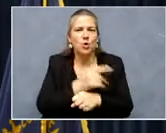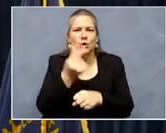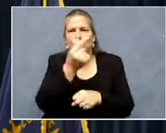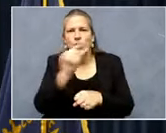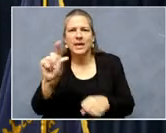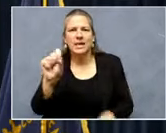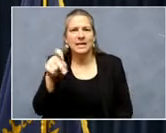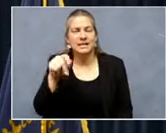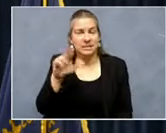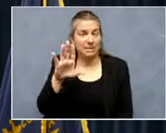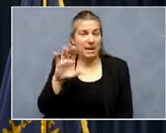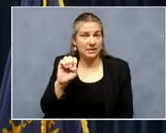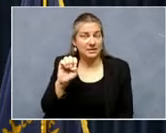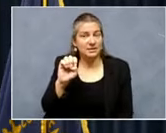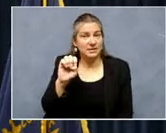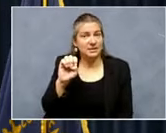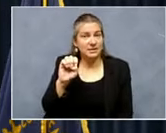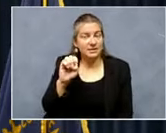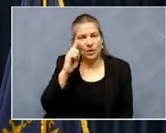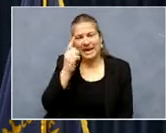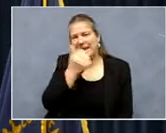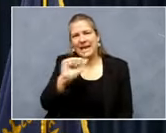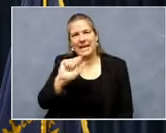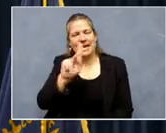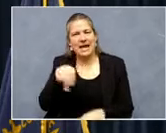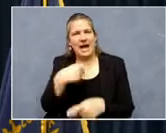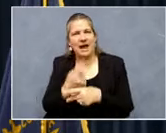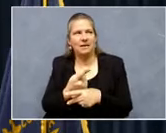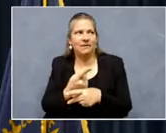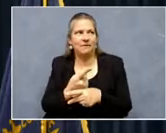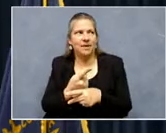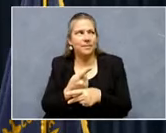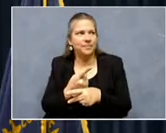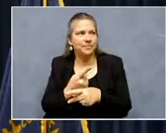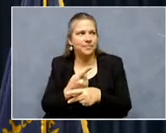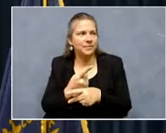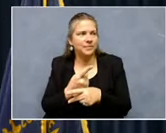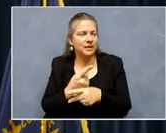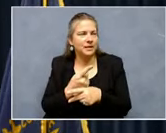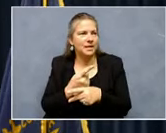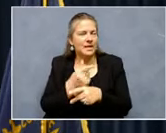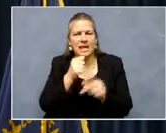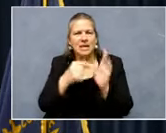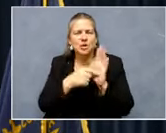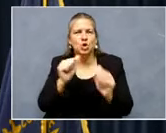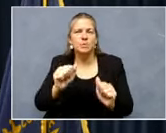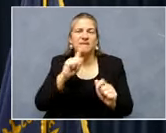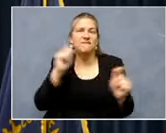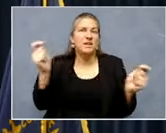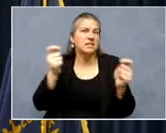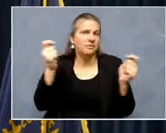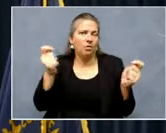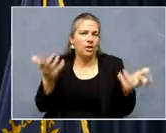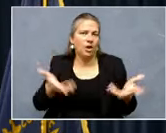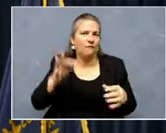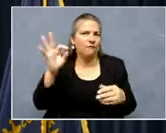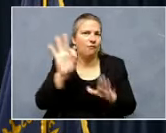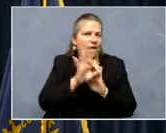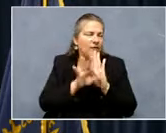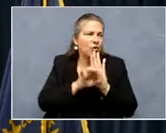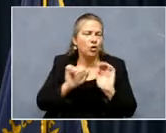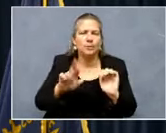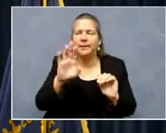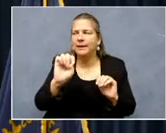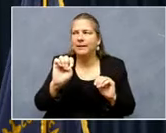for, um, any type of, not, it doesn't have to be a demonstration. It could be a festival here in Frankfurt. It could be so many, uh,